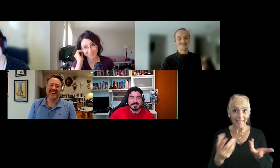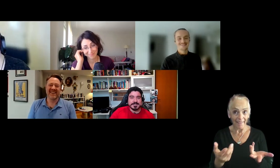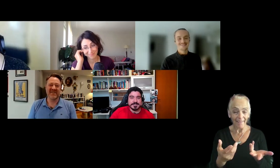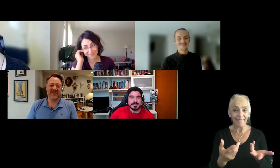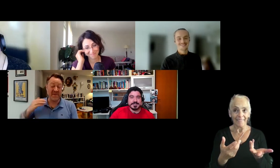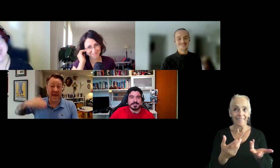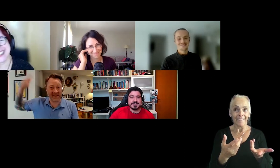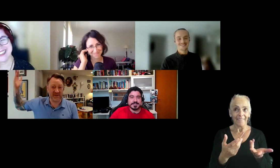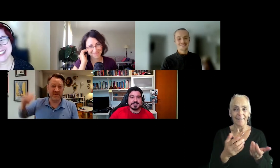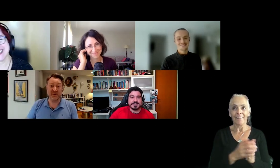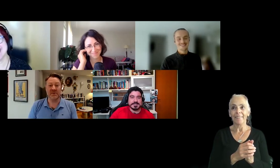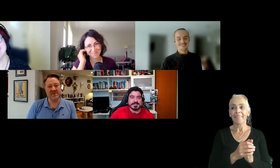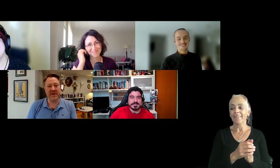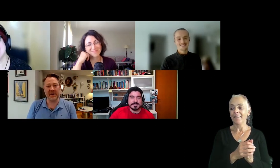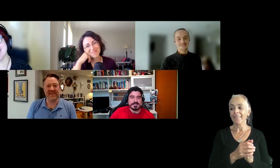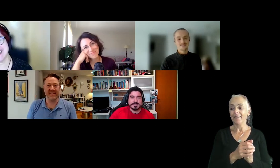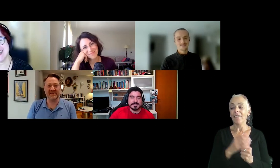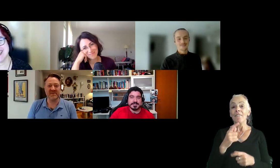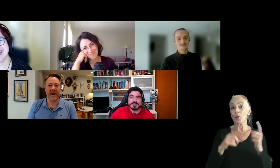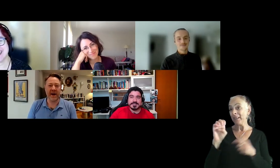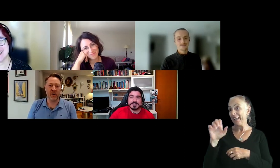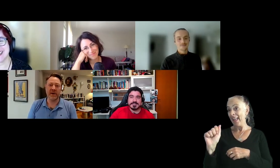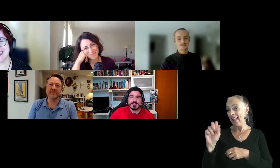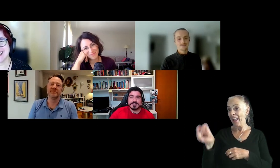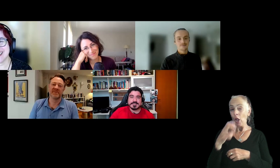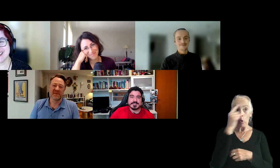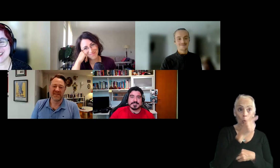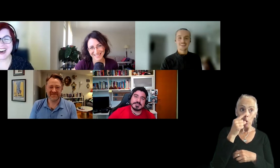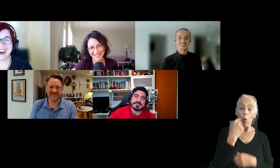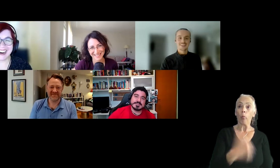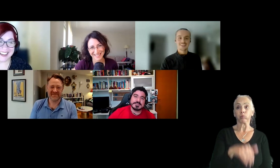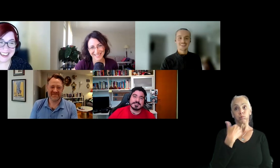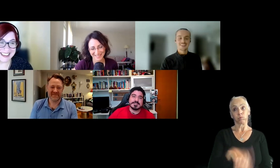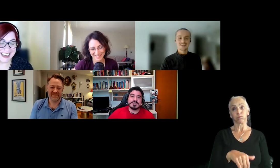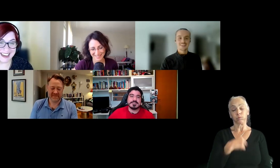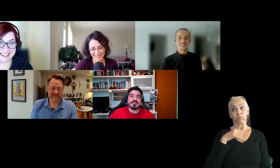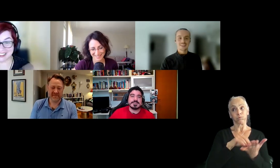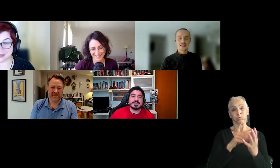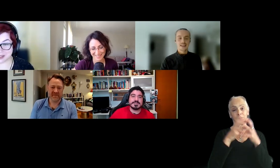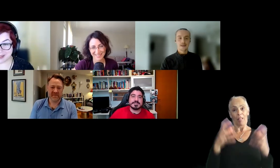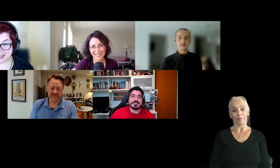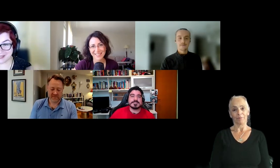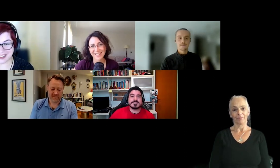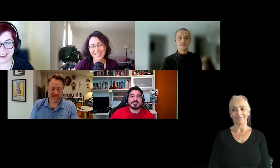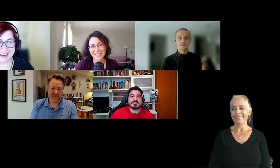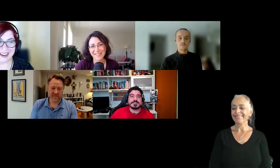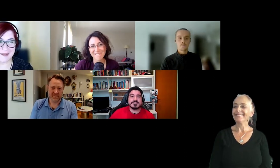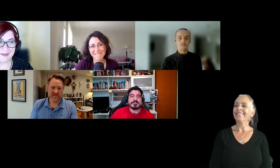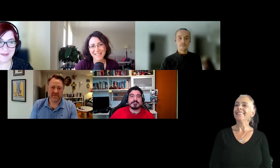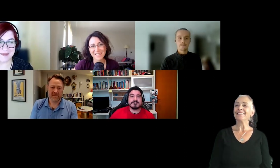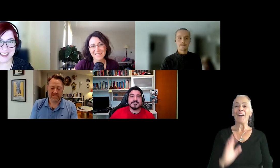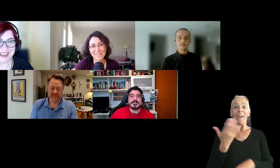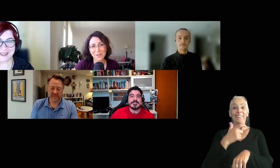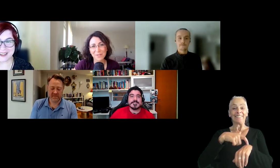So going from EA to Google was very, uh, quite eyeopening. Uh, think, uh, that's it for our panel. Um,